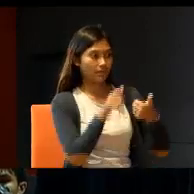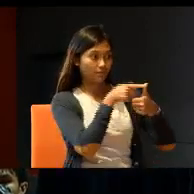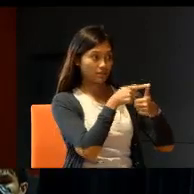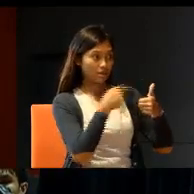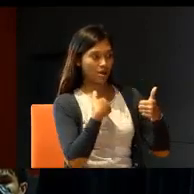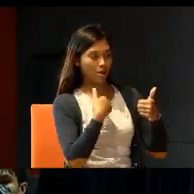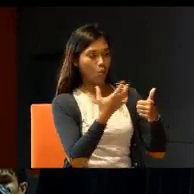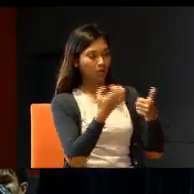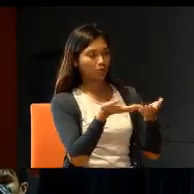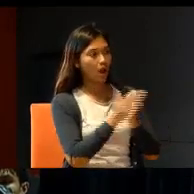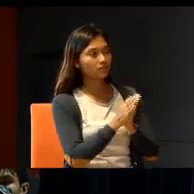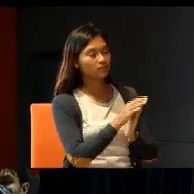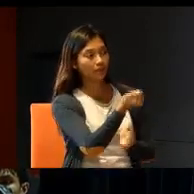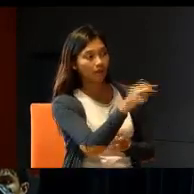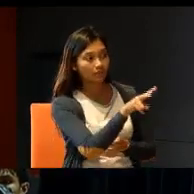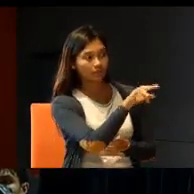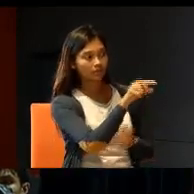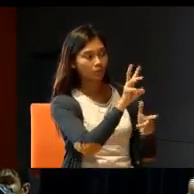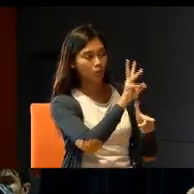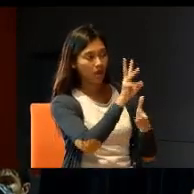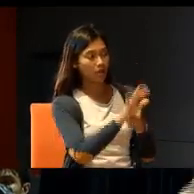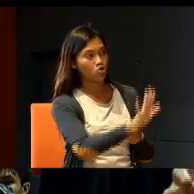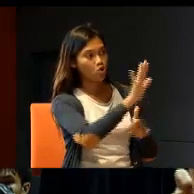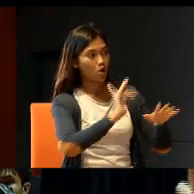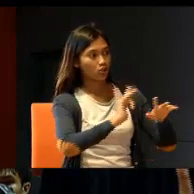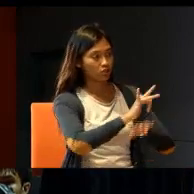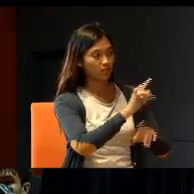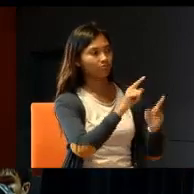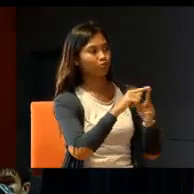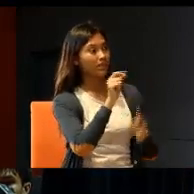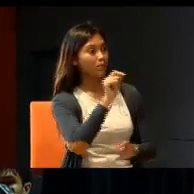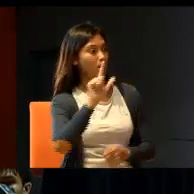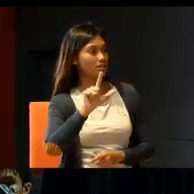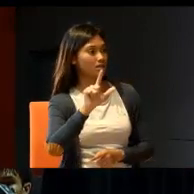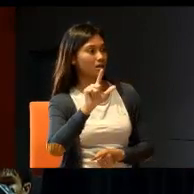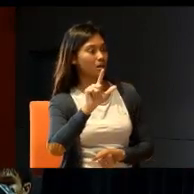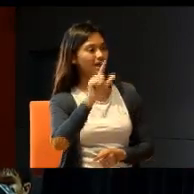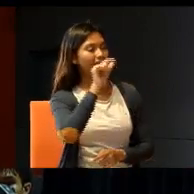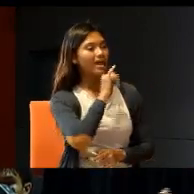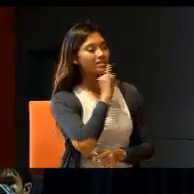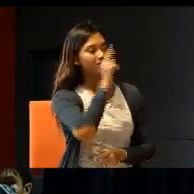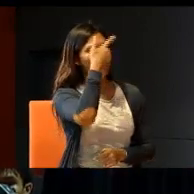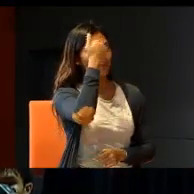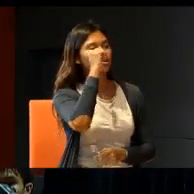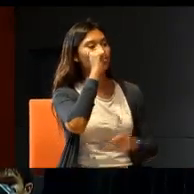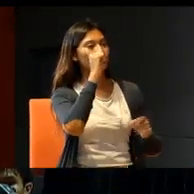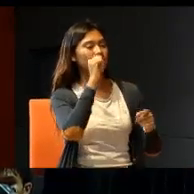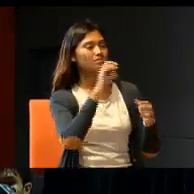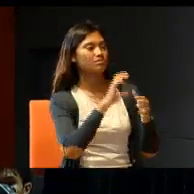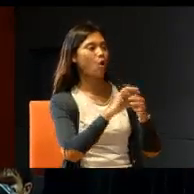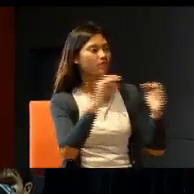ask Alvan, whether his trip to Timor-Leste, is because of the challenge.